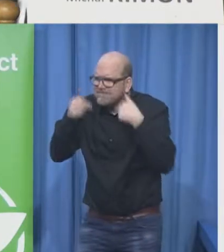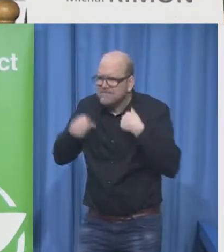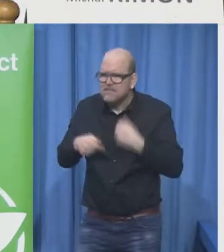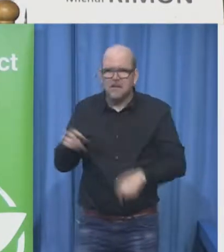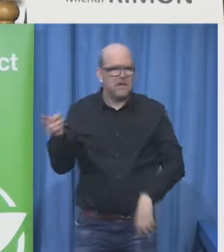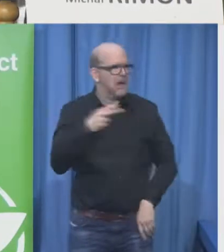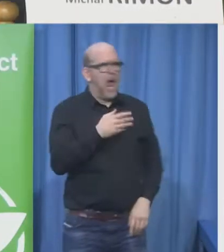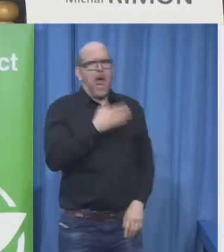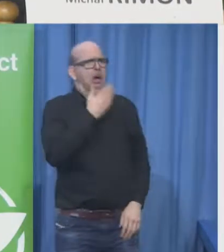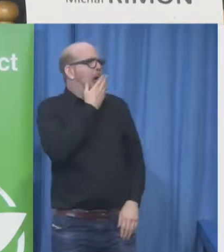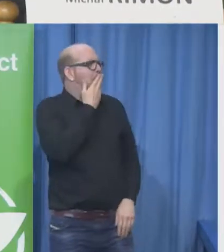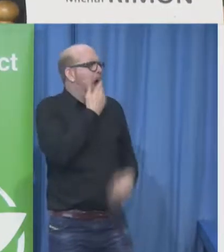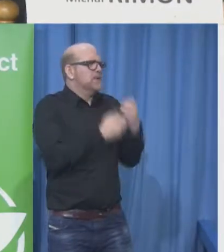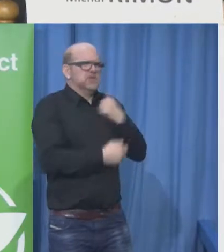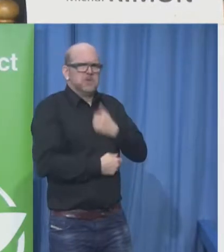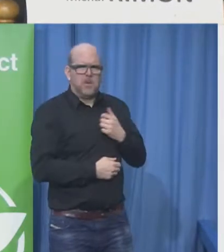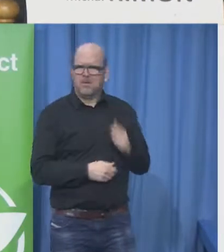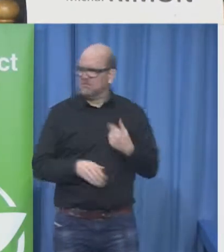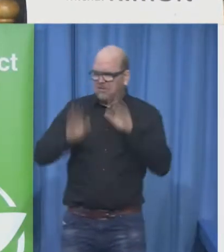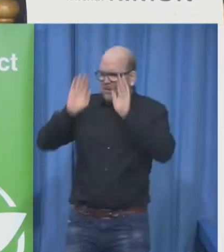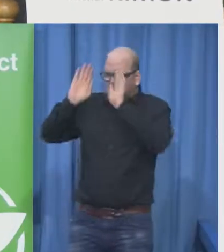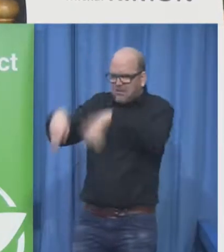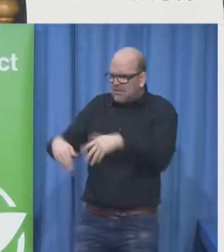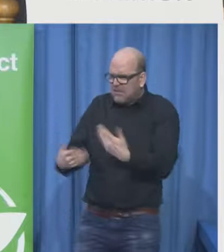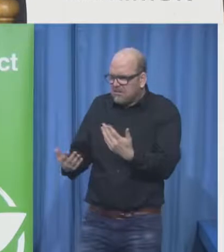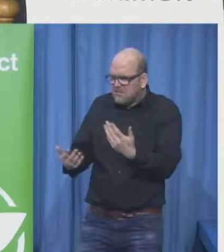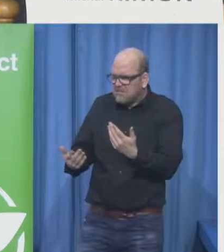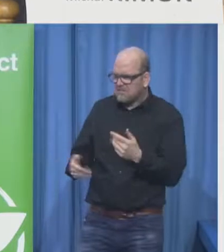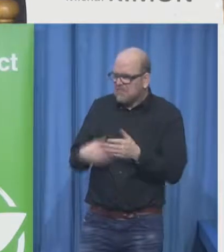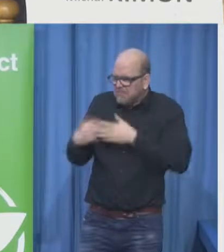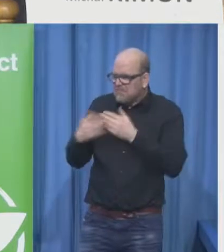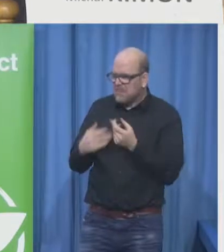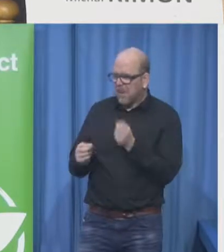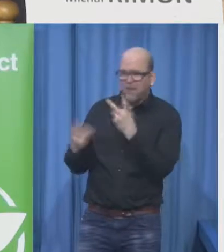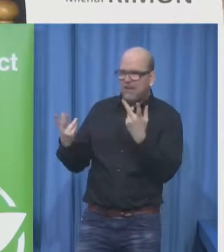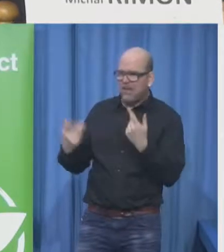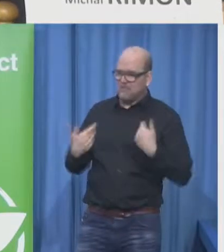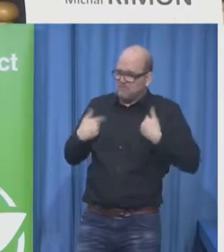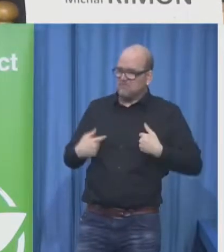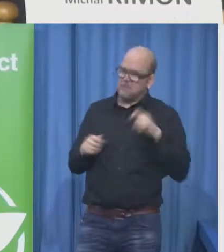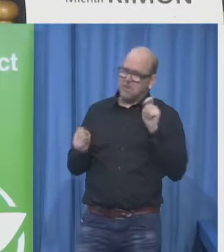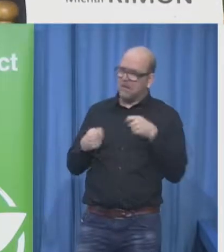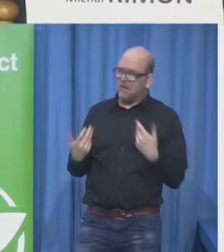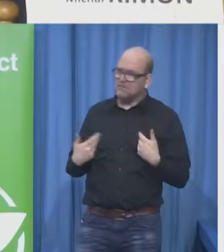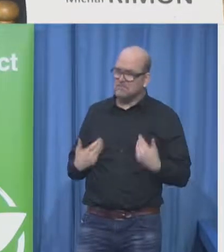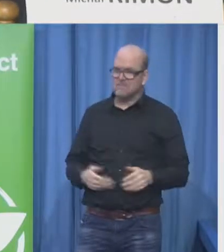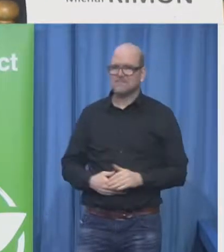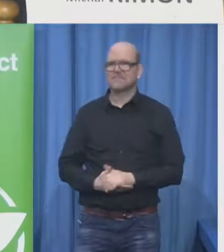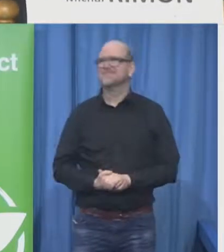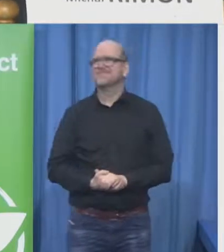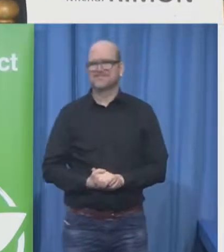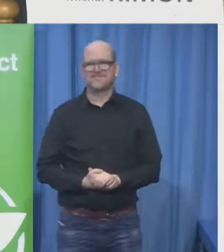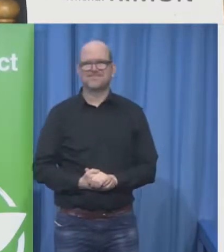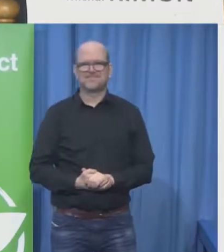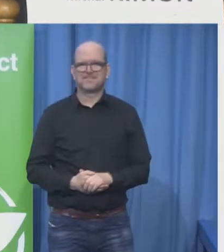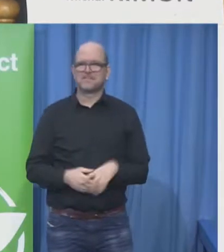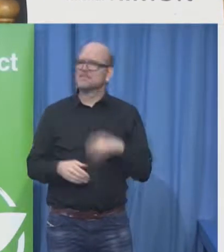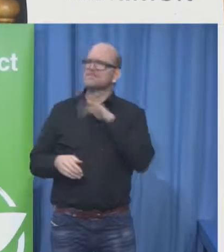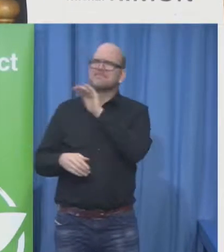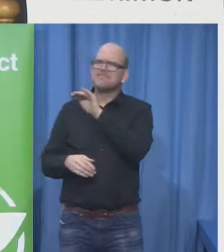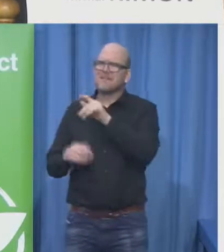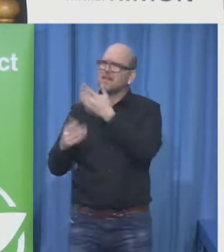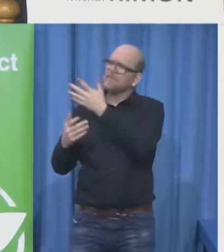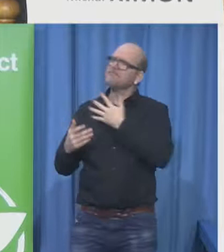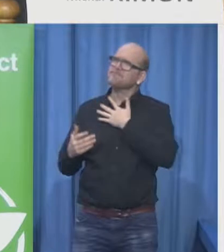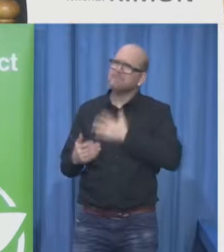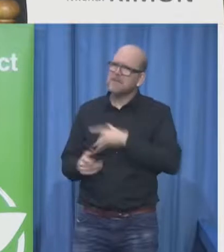and what he would like them to do to know about him he wants to see people to see him as part of society not